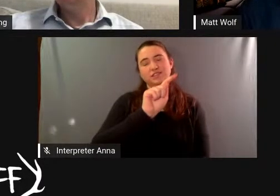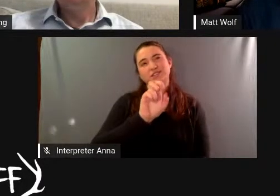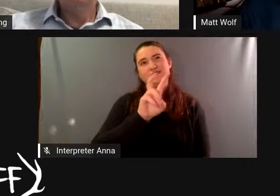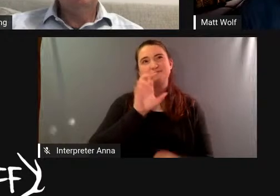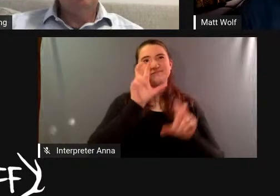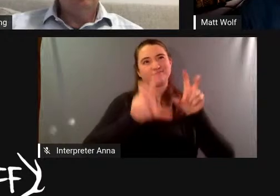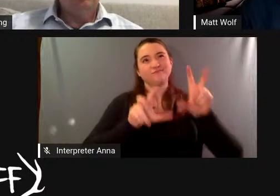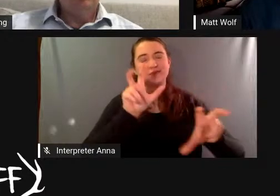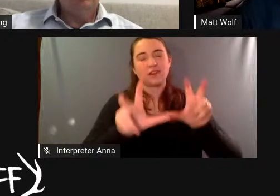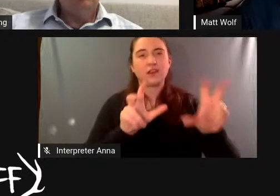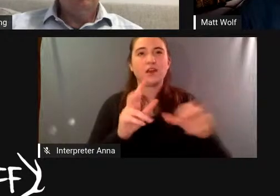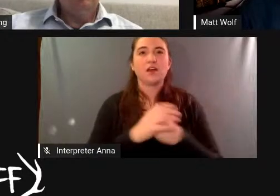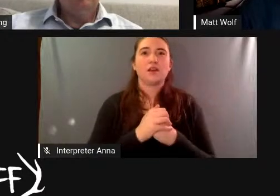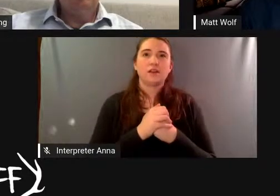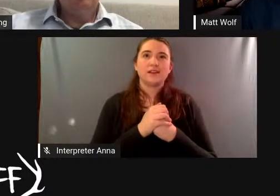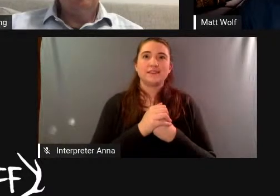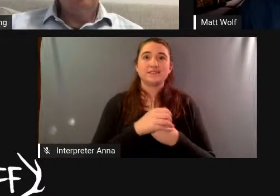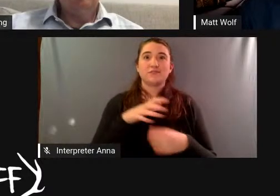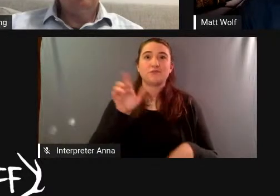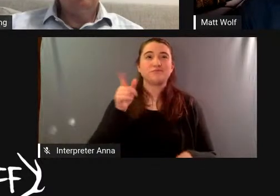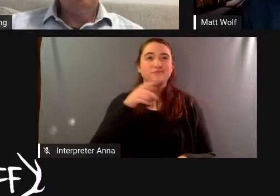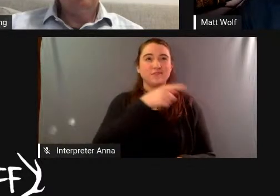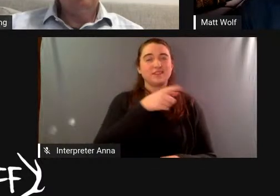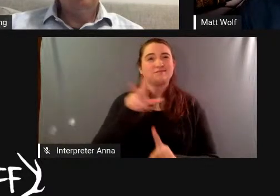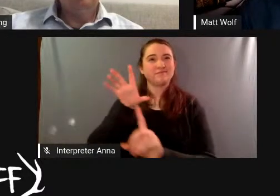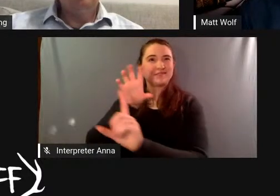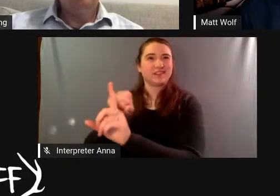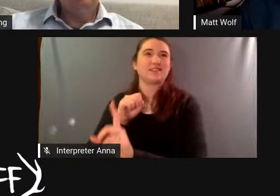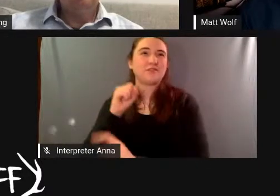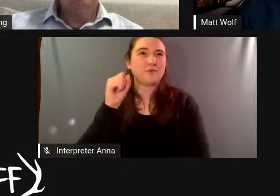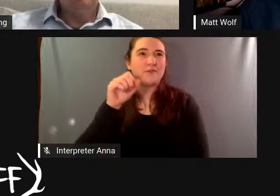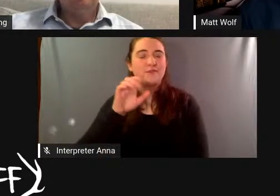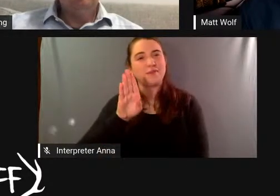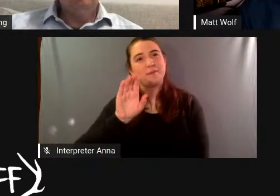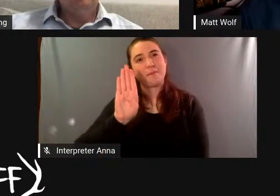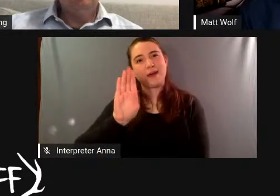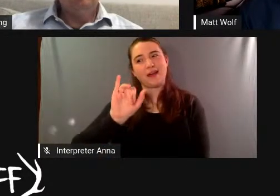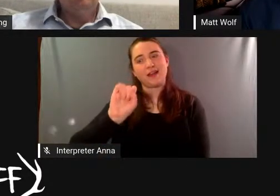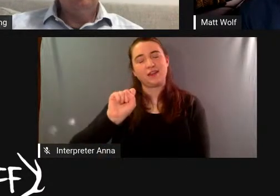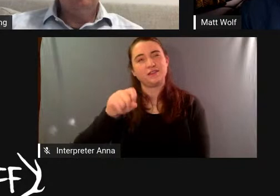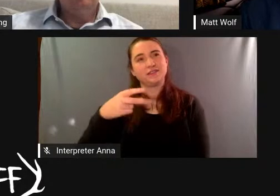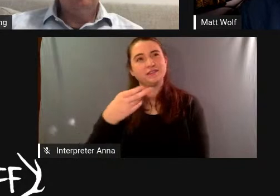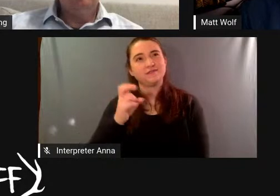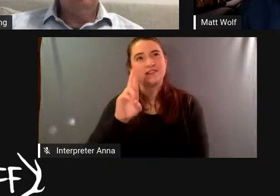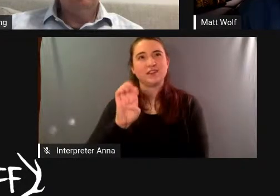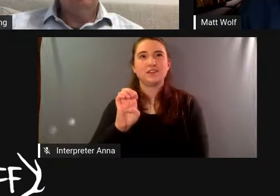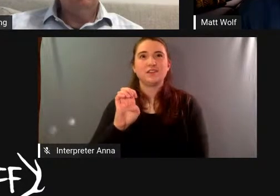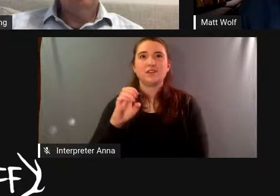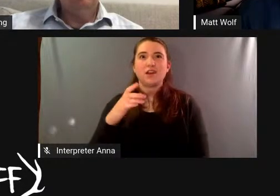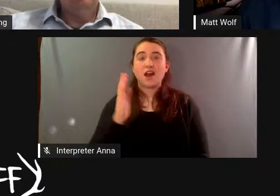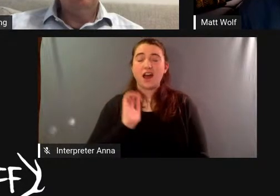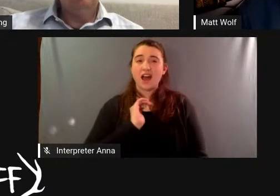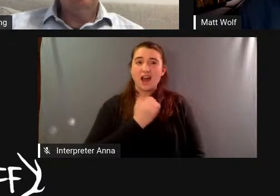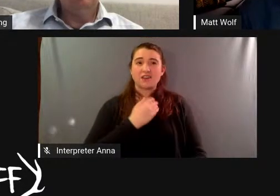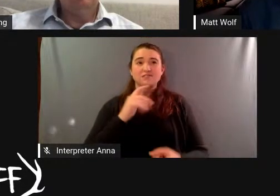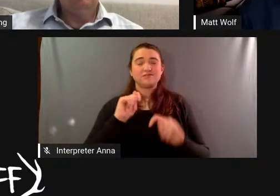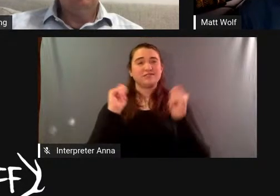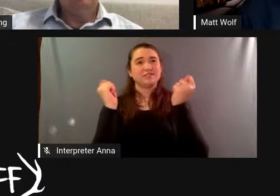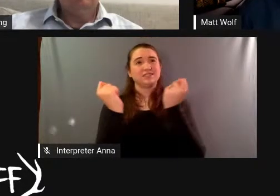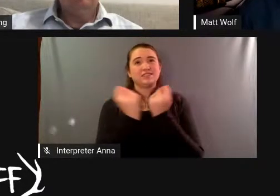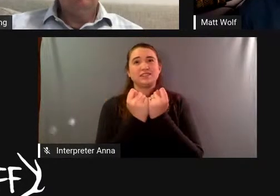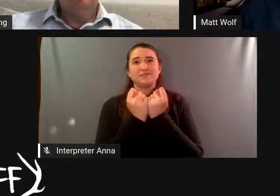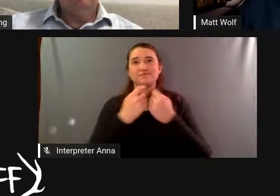uh really polarized uh my team inside our team inside bias for two we would have had difficulty